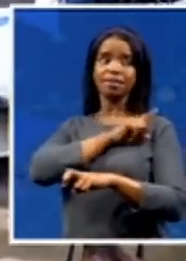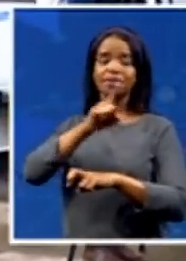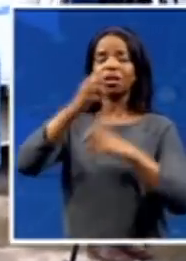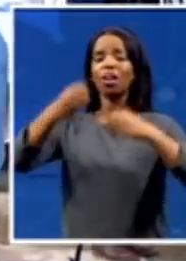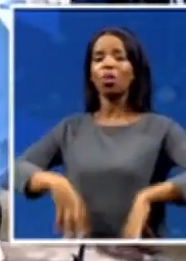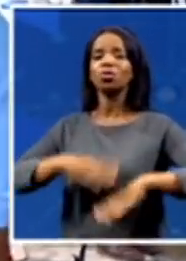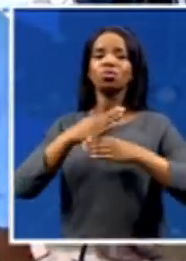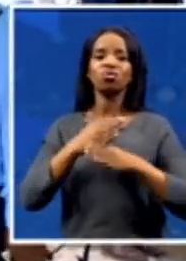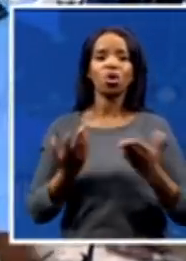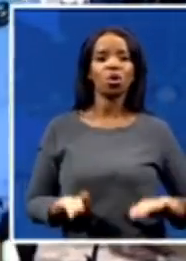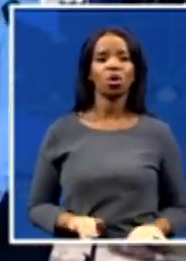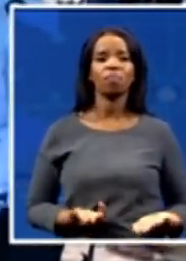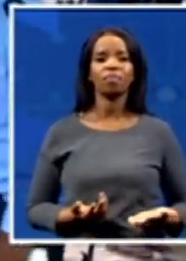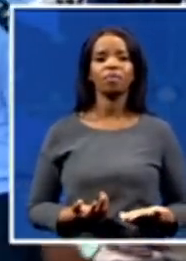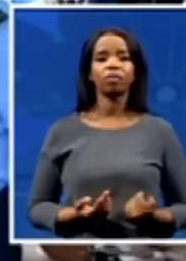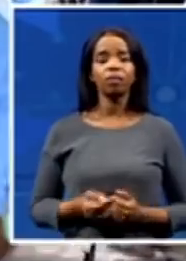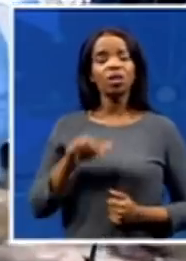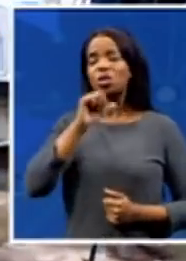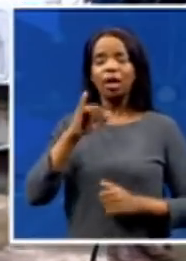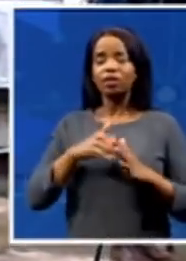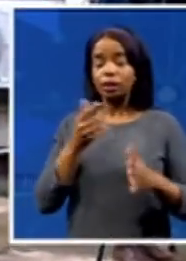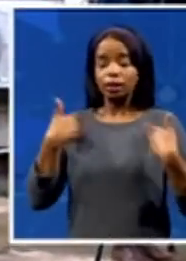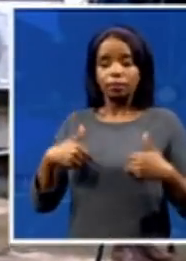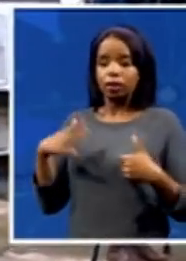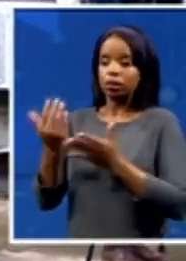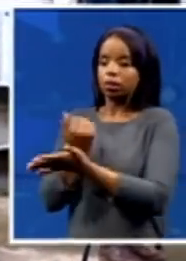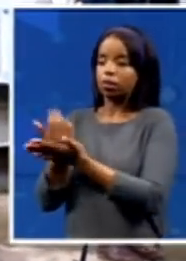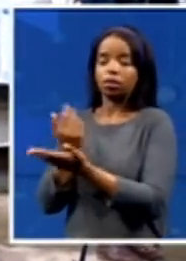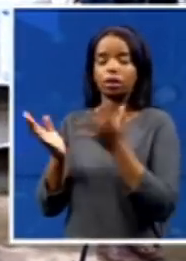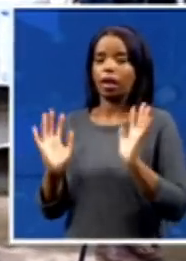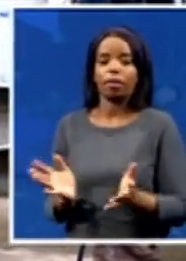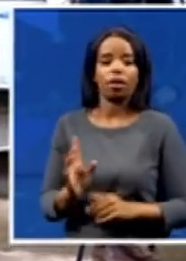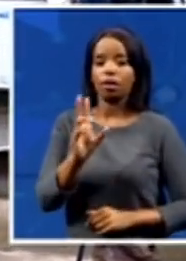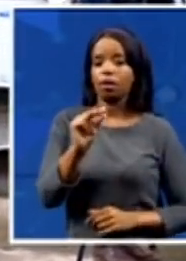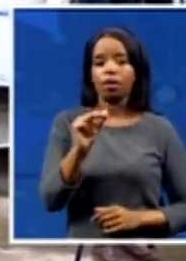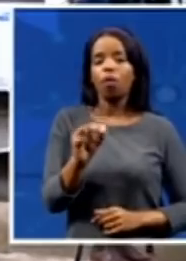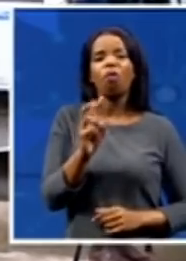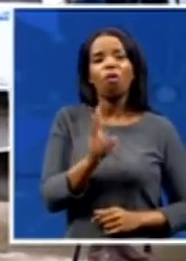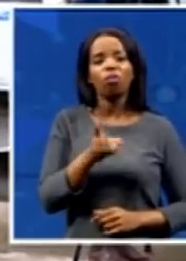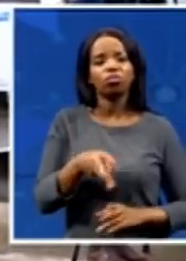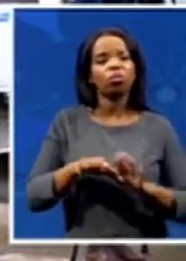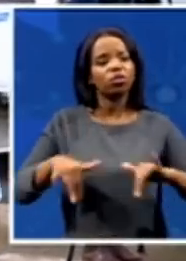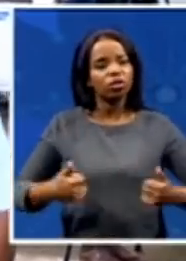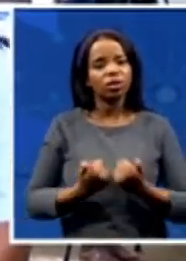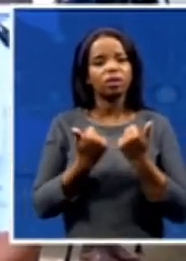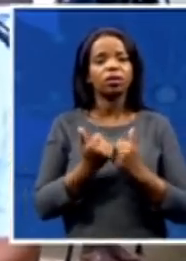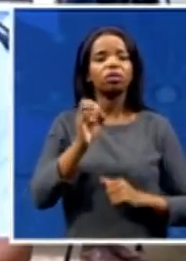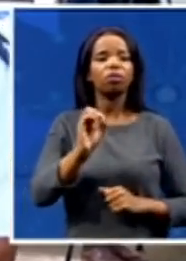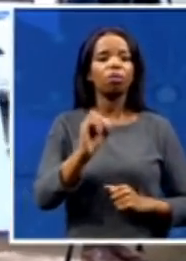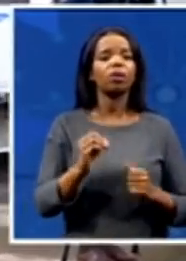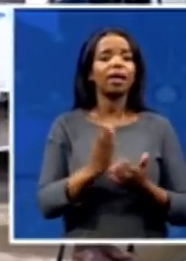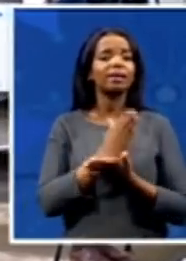with some committee members who are mobilizing committees to run protests. You know, prior to these floods,